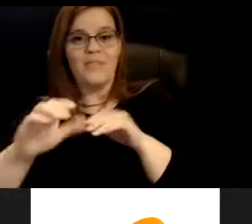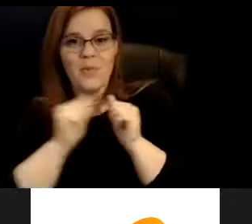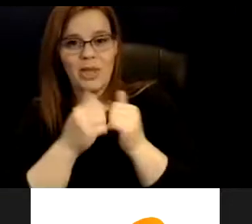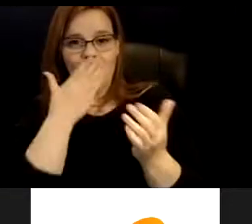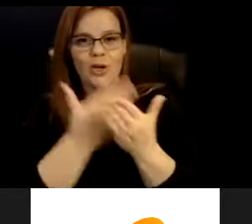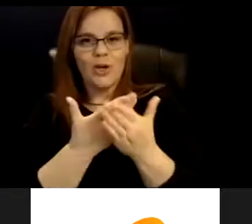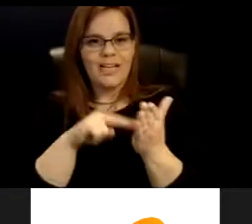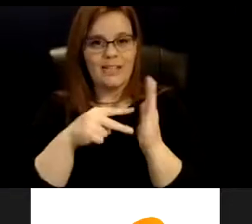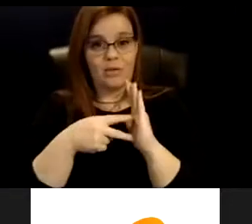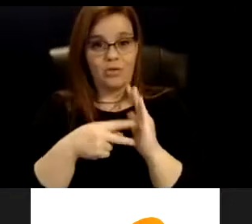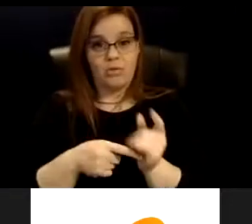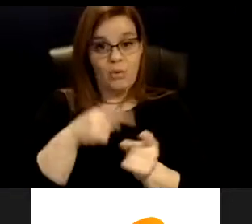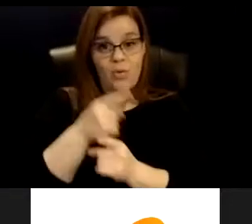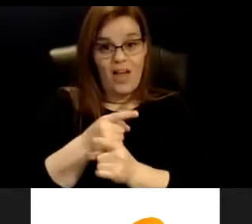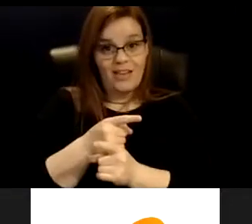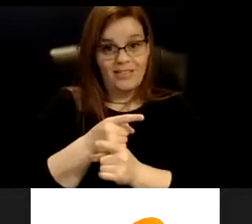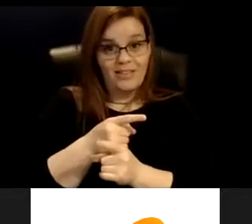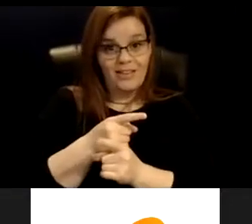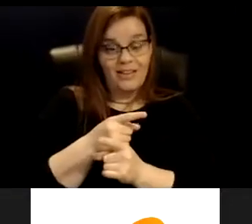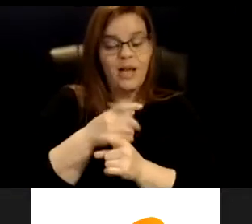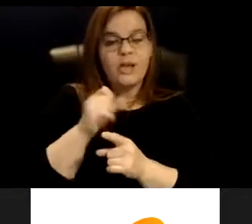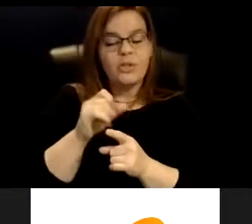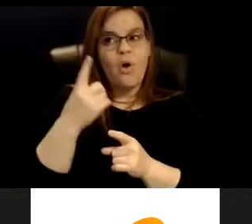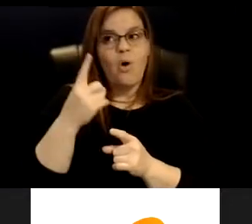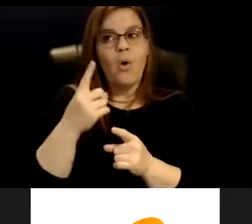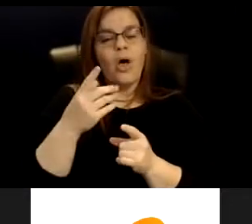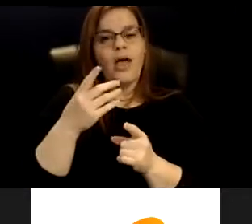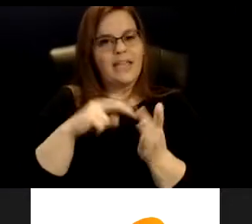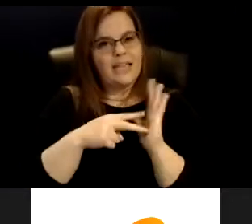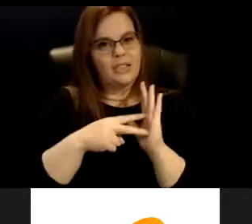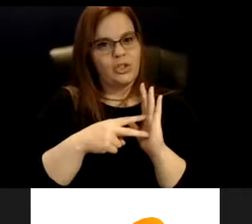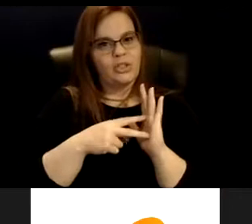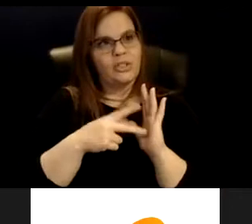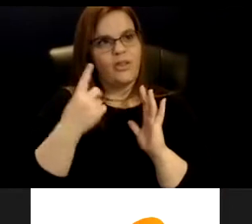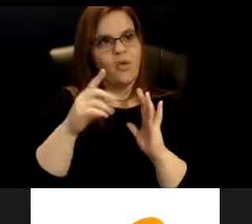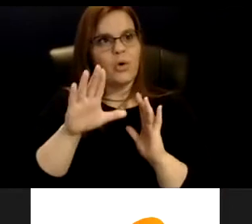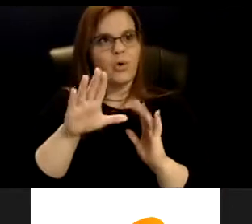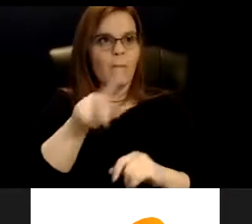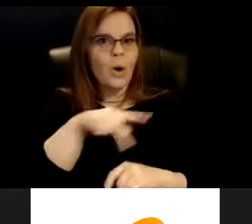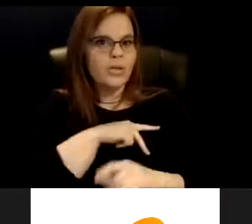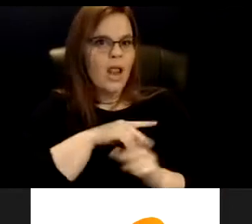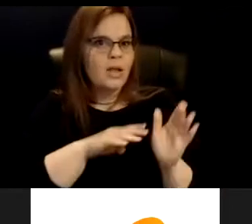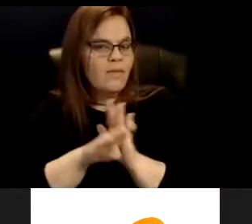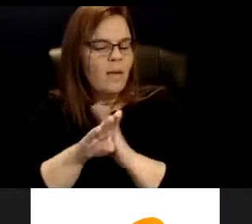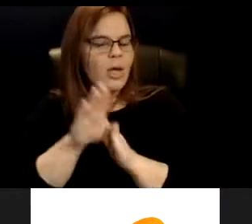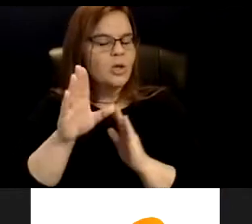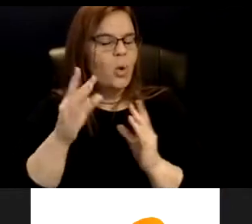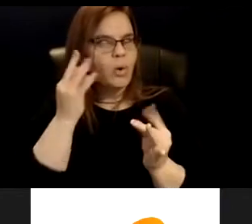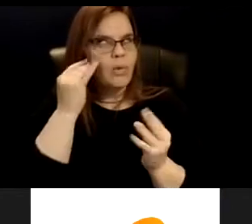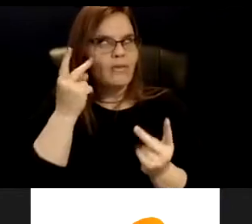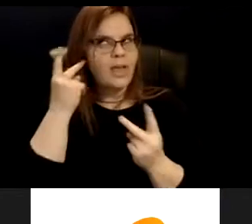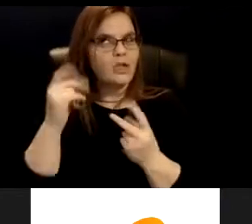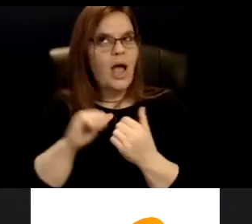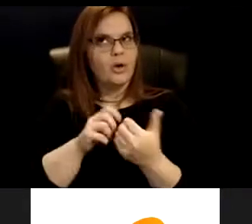important for your personal development, your professional development, your reflection and how you're disrupting the world from